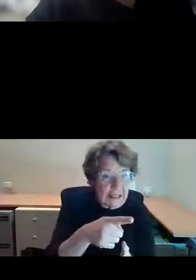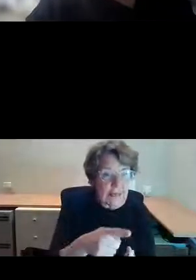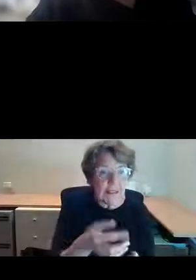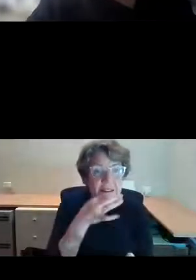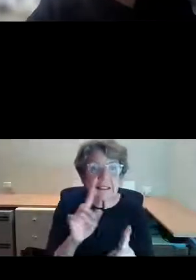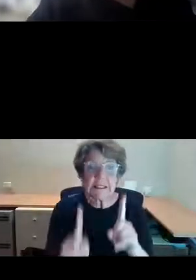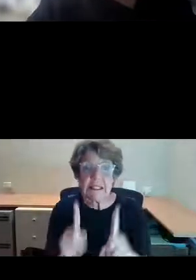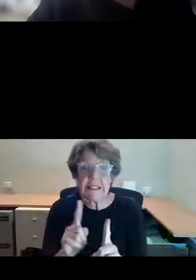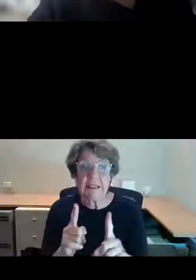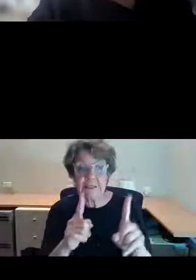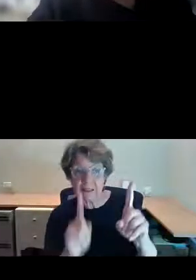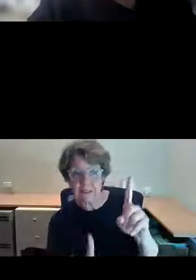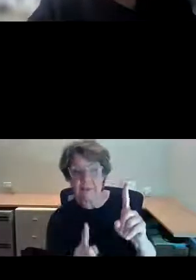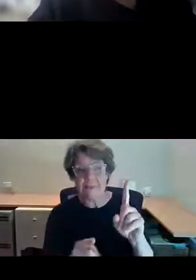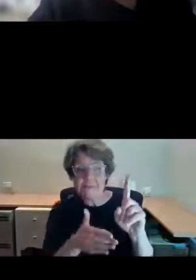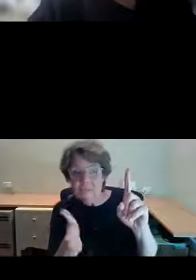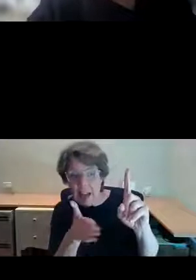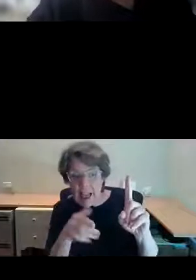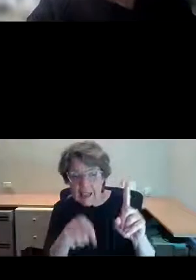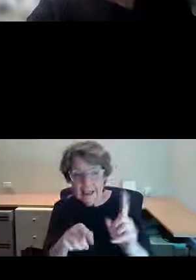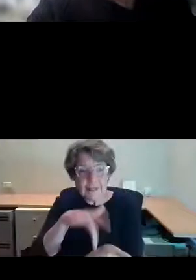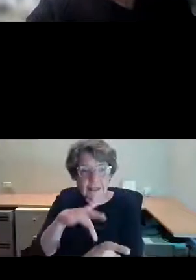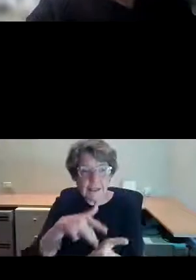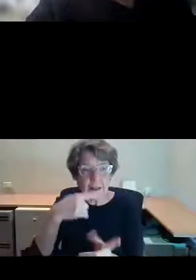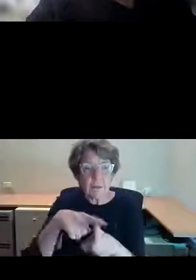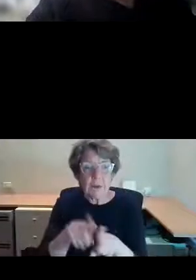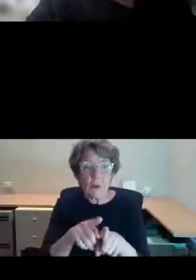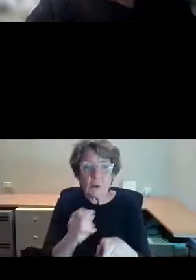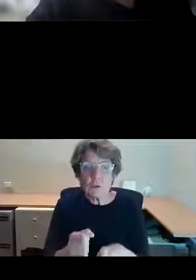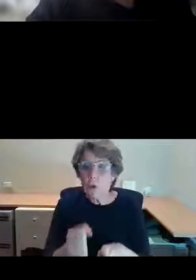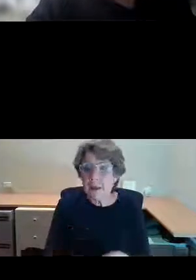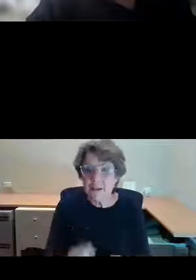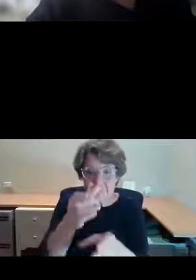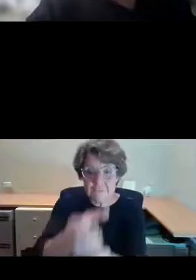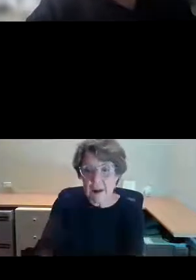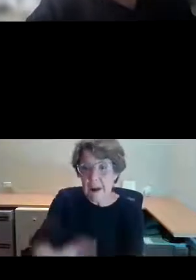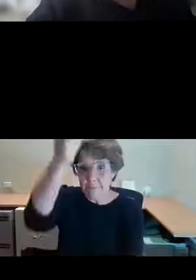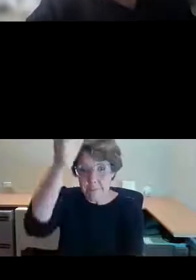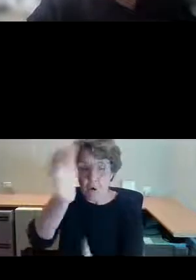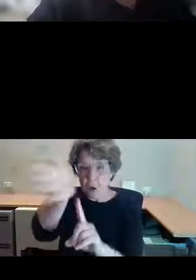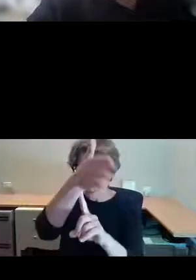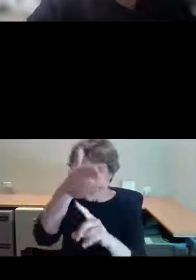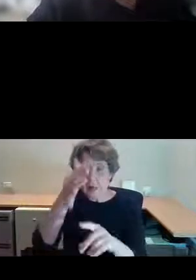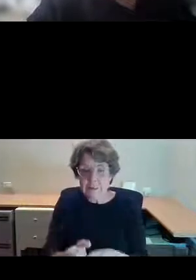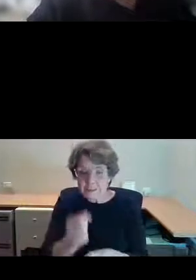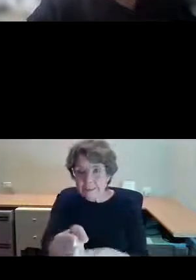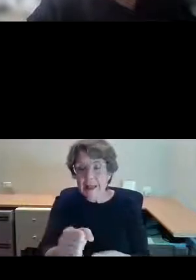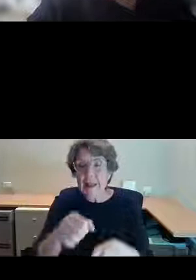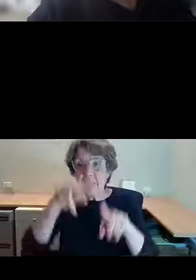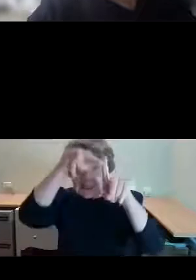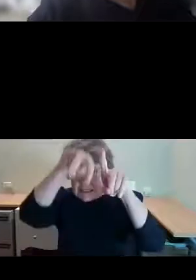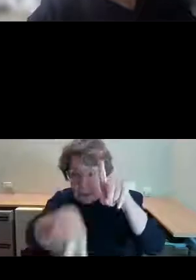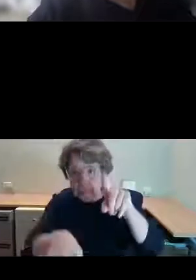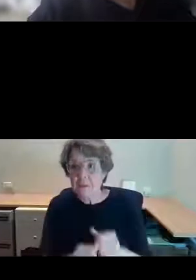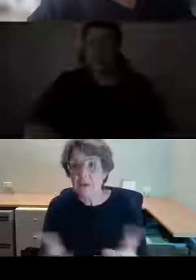also a flagpole projecting out over the steps, where once upon a time the Council used to raise